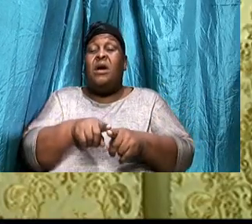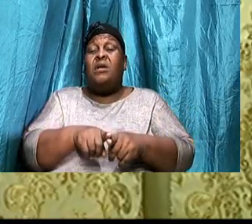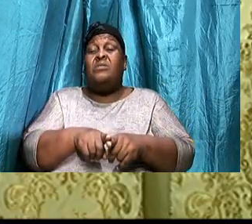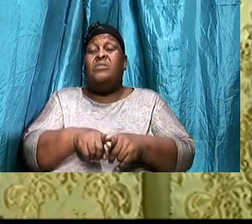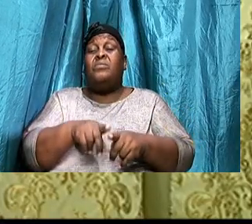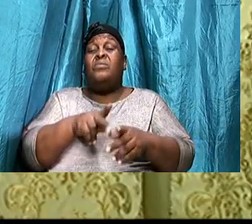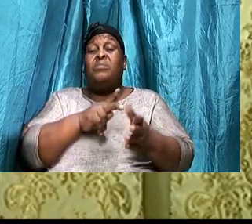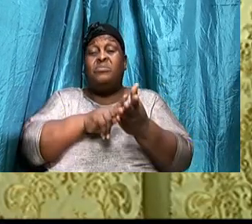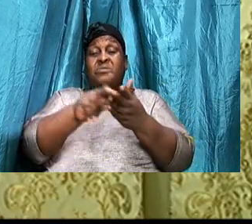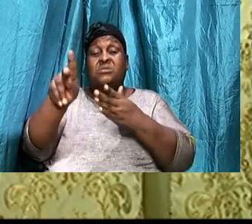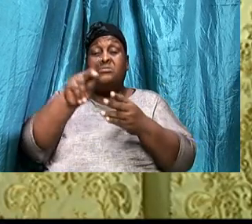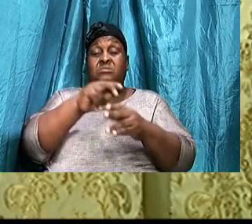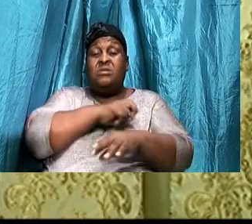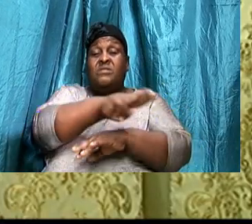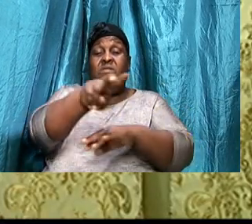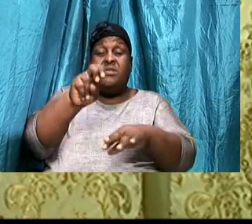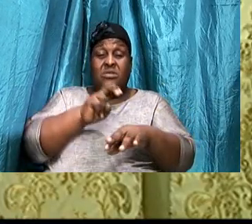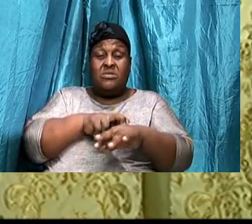Of the nation,